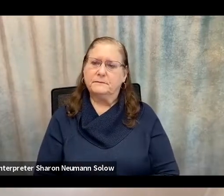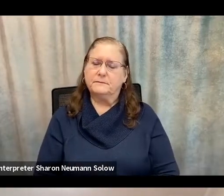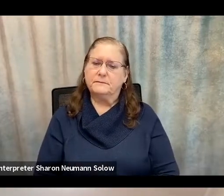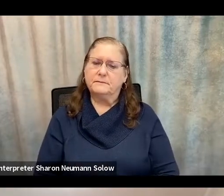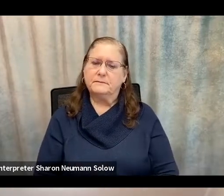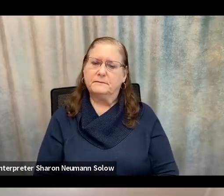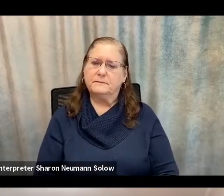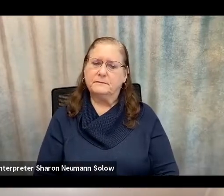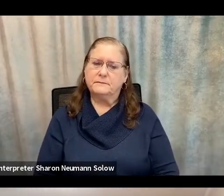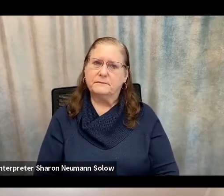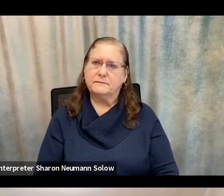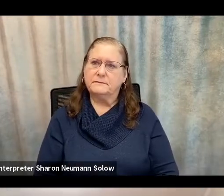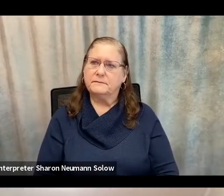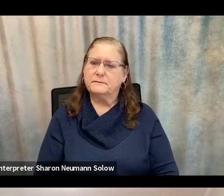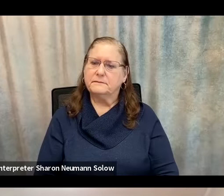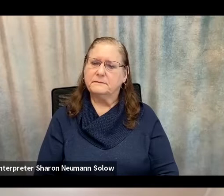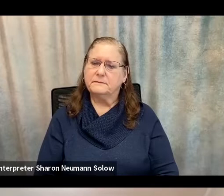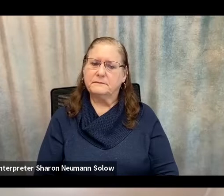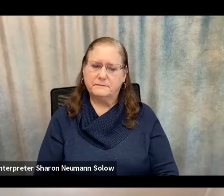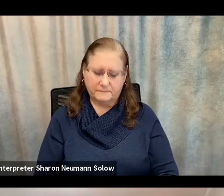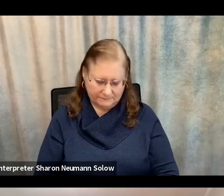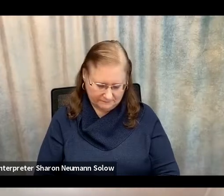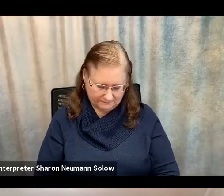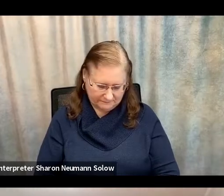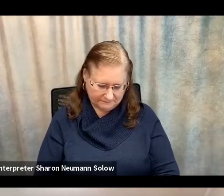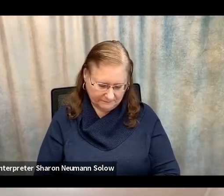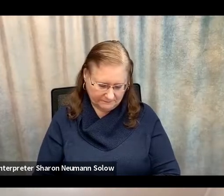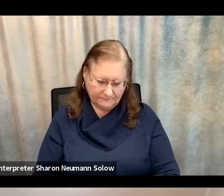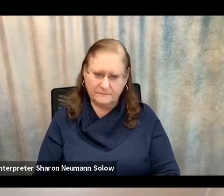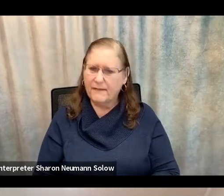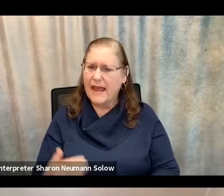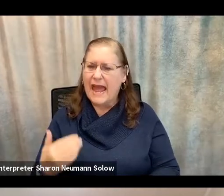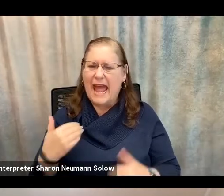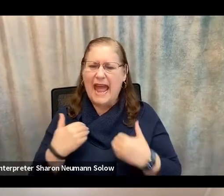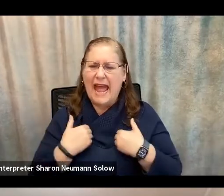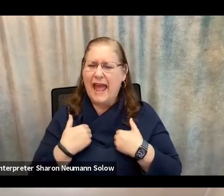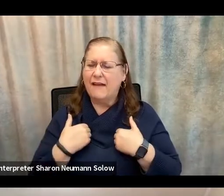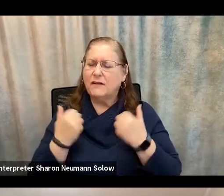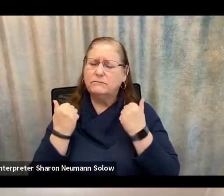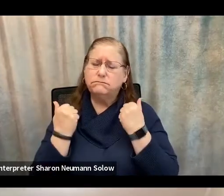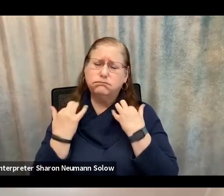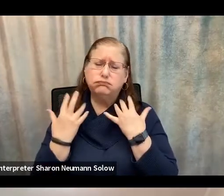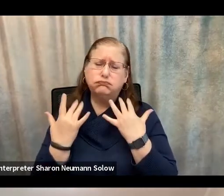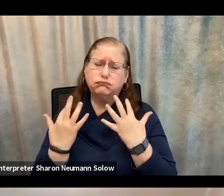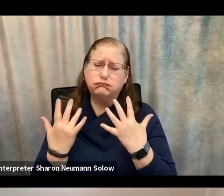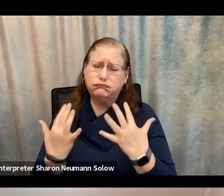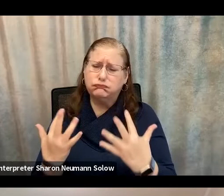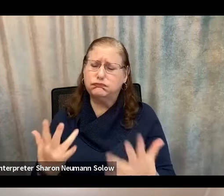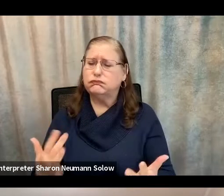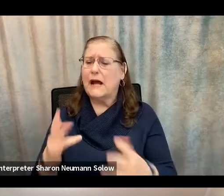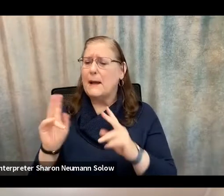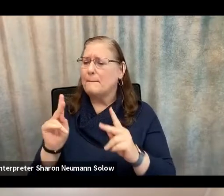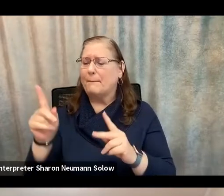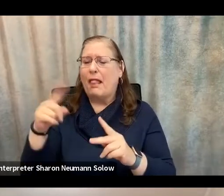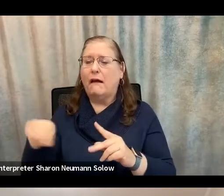So there are a just never ending amount of people who again are keeping scam